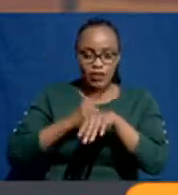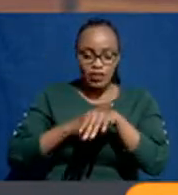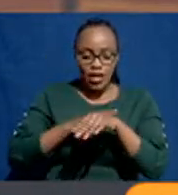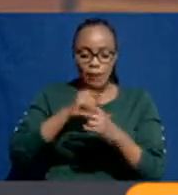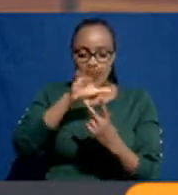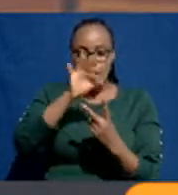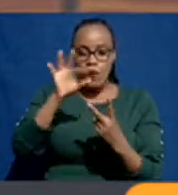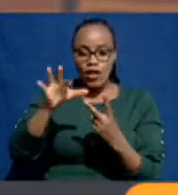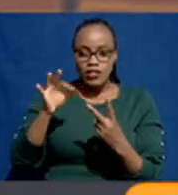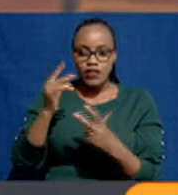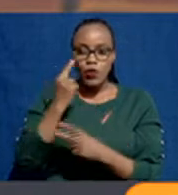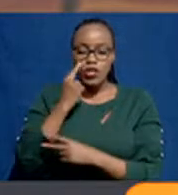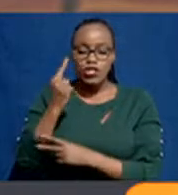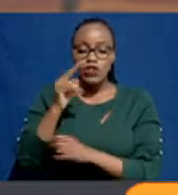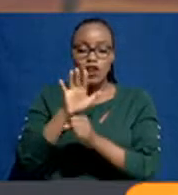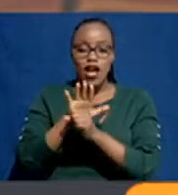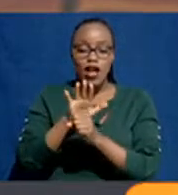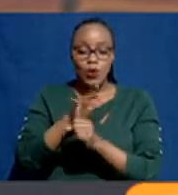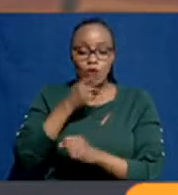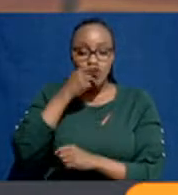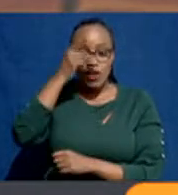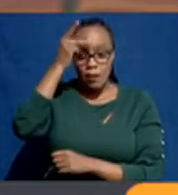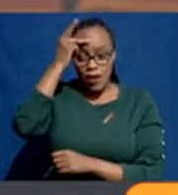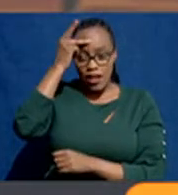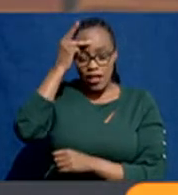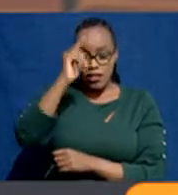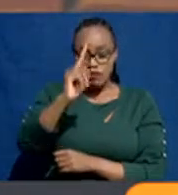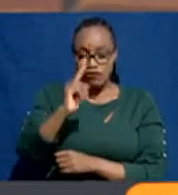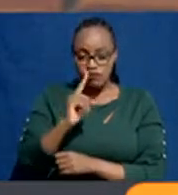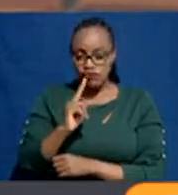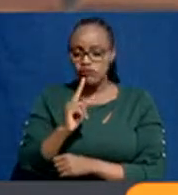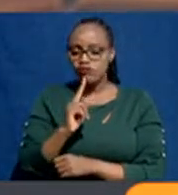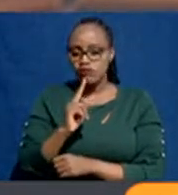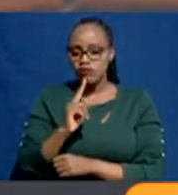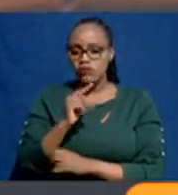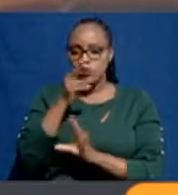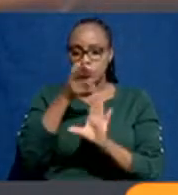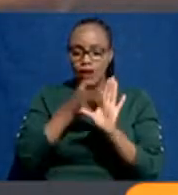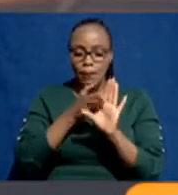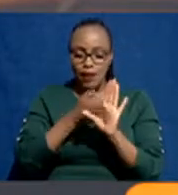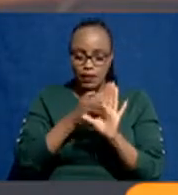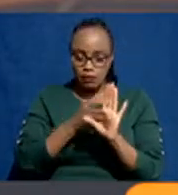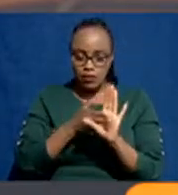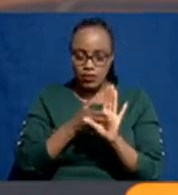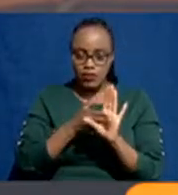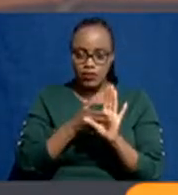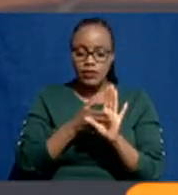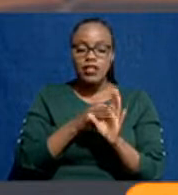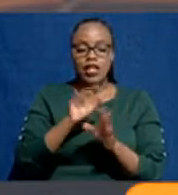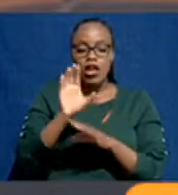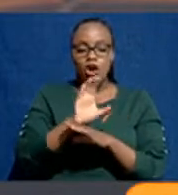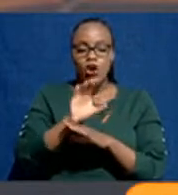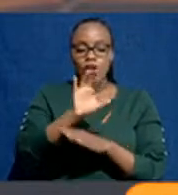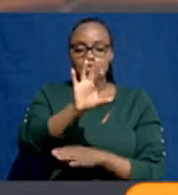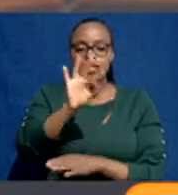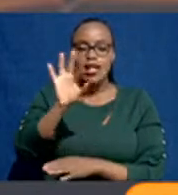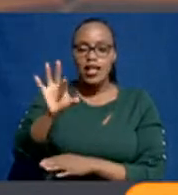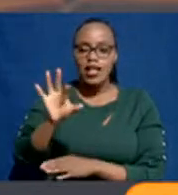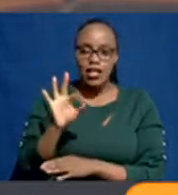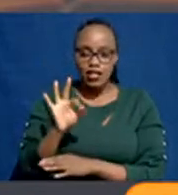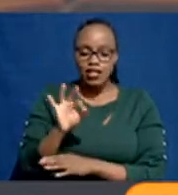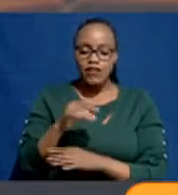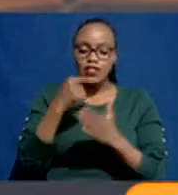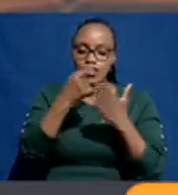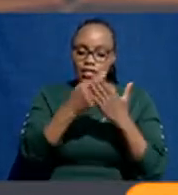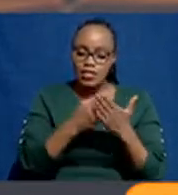choices, we saw a lot of parents come forward to participate in their course selection. And we had those